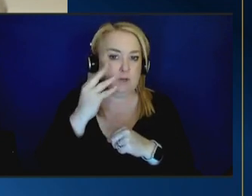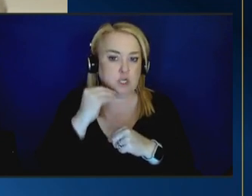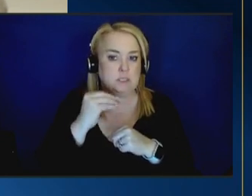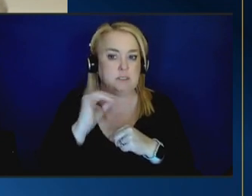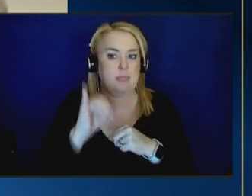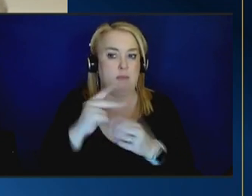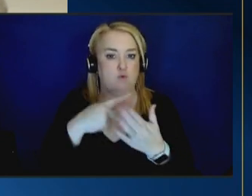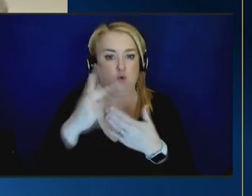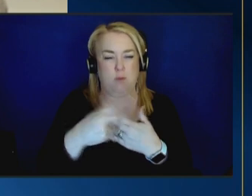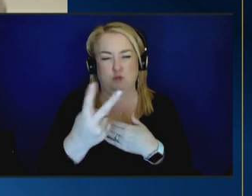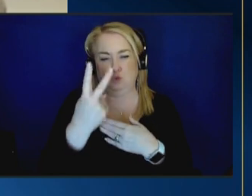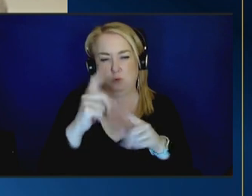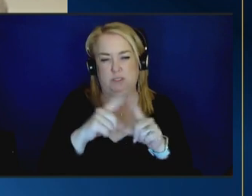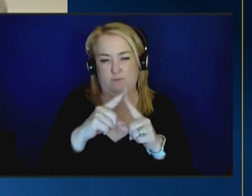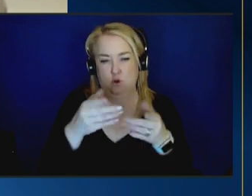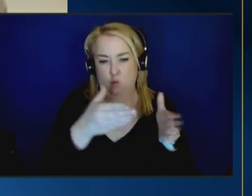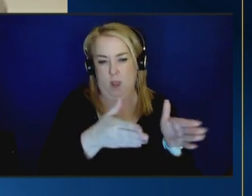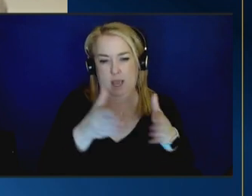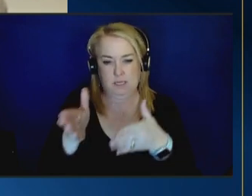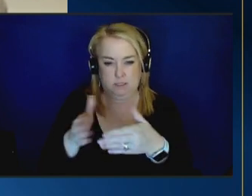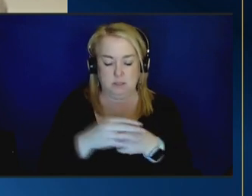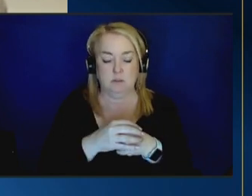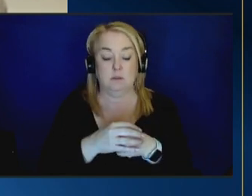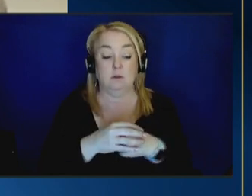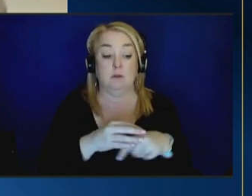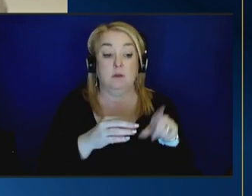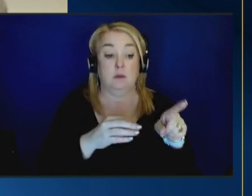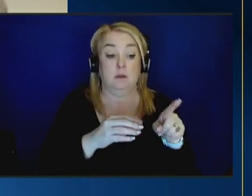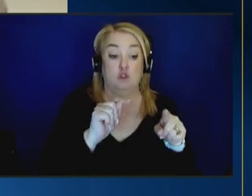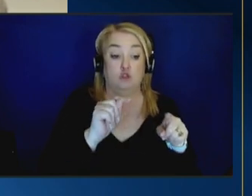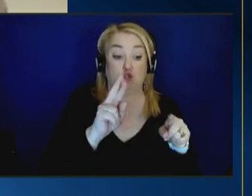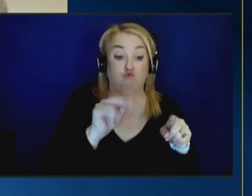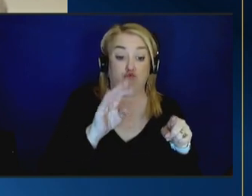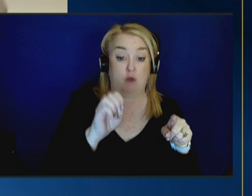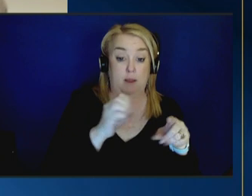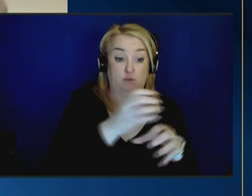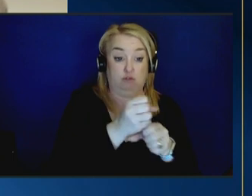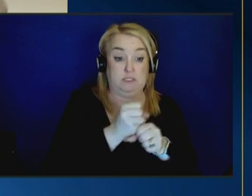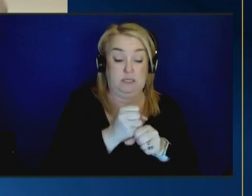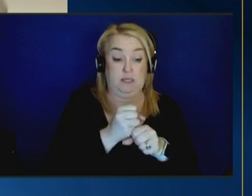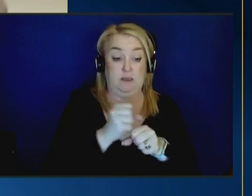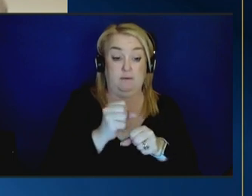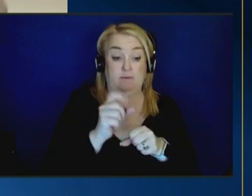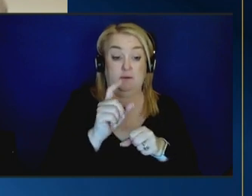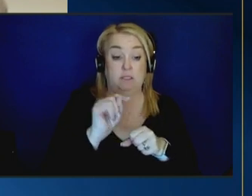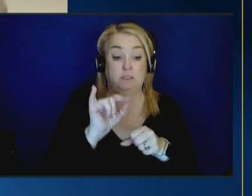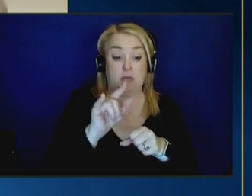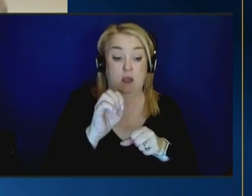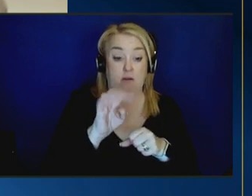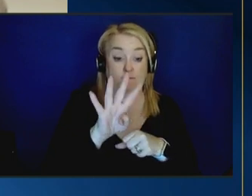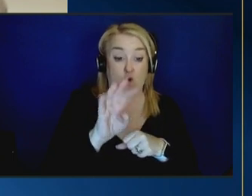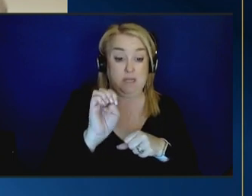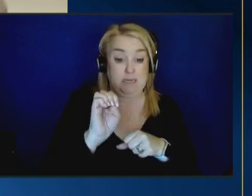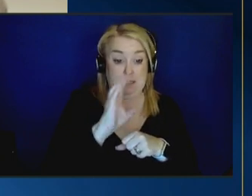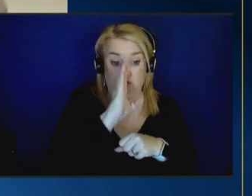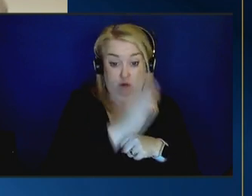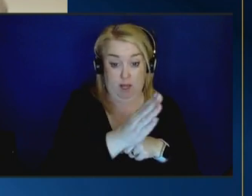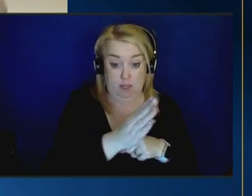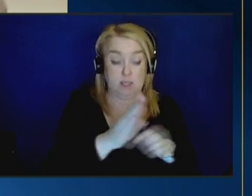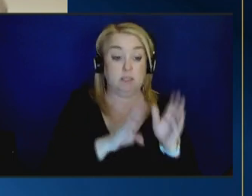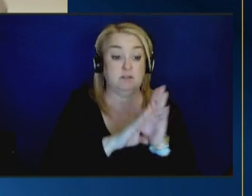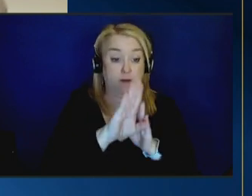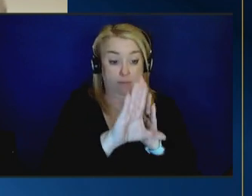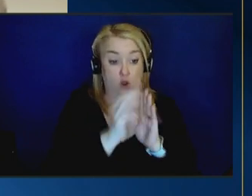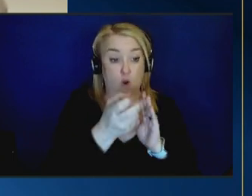so there was mention already of tribes who receive title 4e directly and who have the opportunity to develop their own